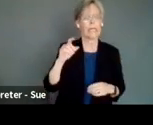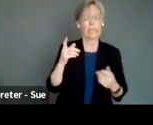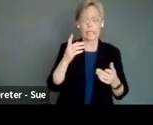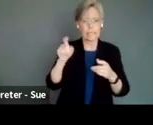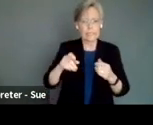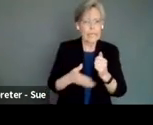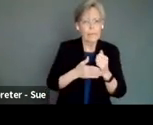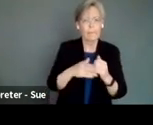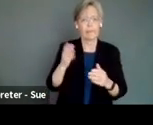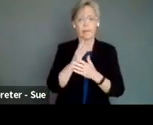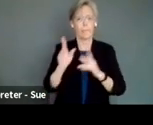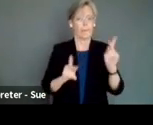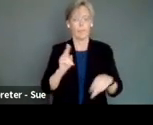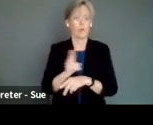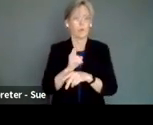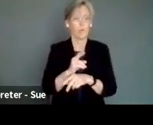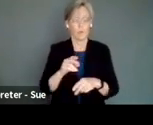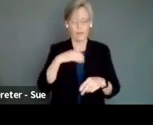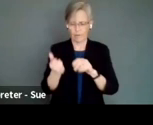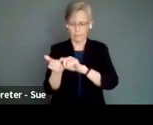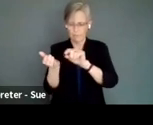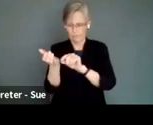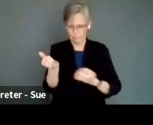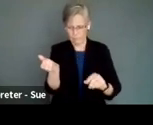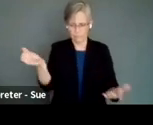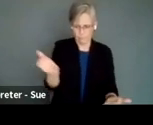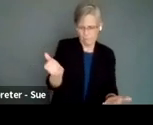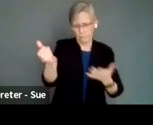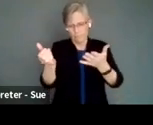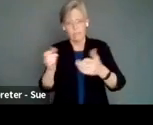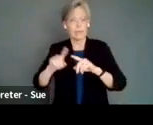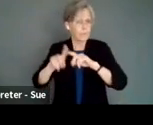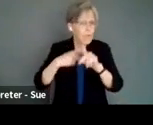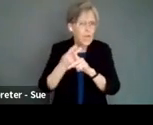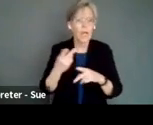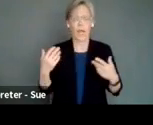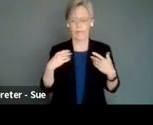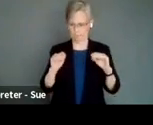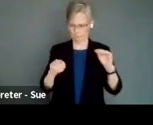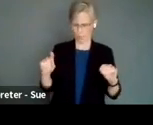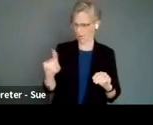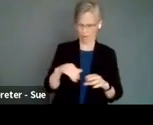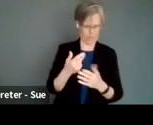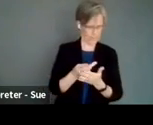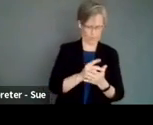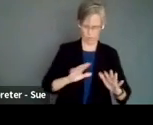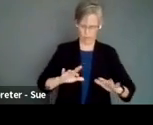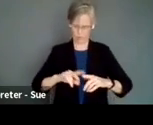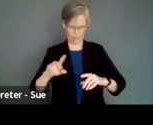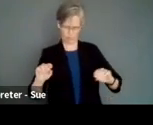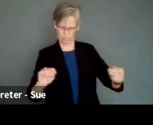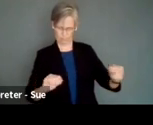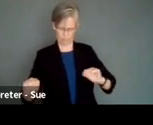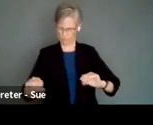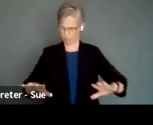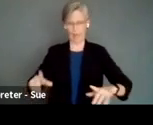cast, you might see people using the adapted cutlery and they'll come with the whole kit and you might need to create space in the kitchen for all these things. to be